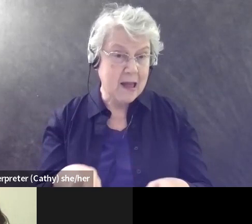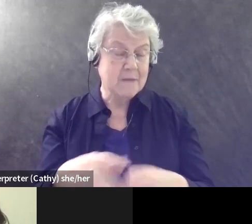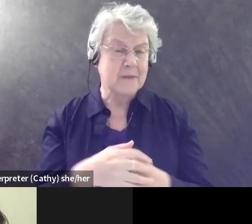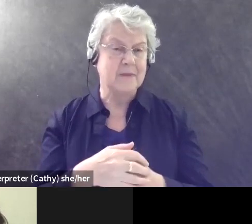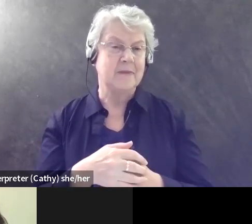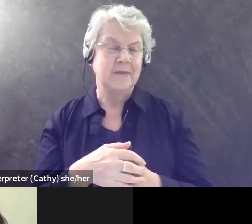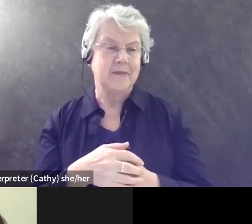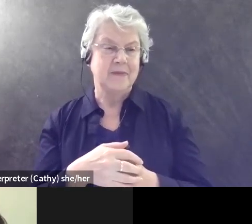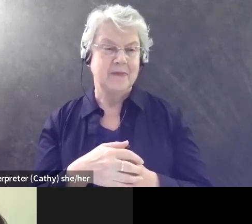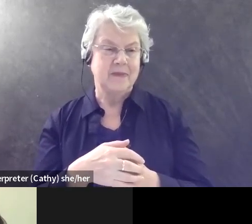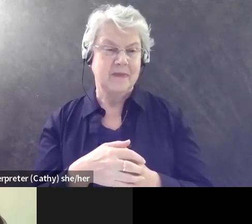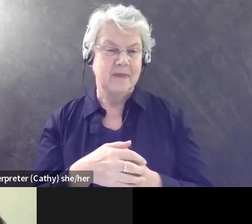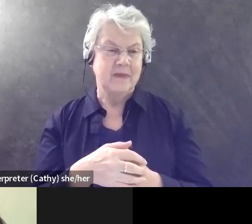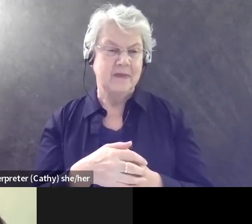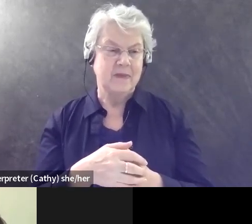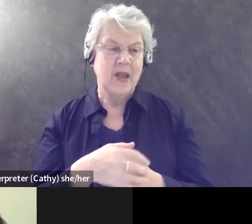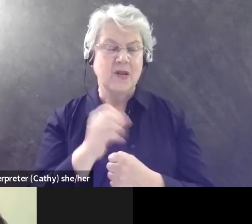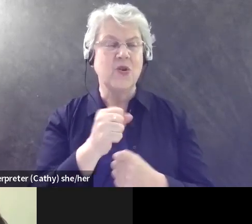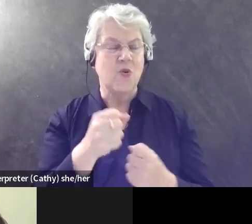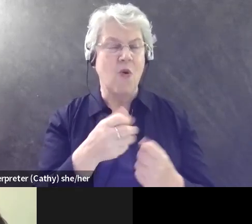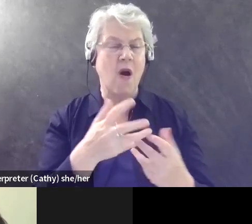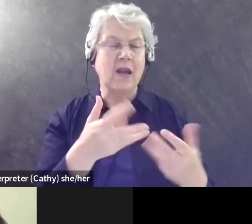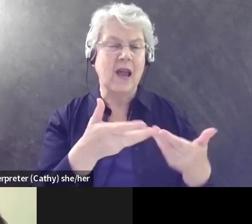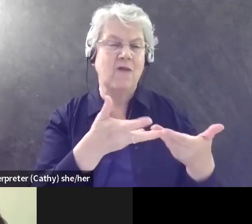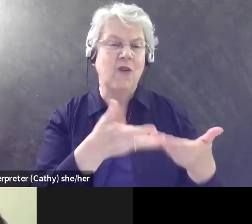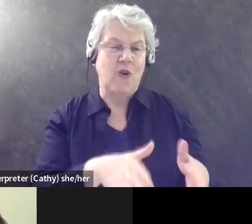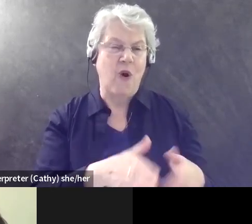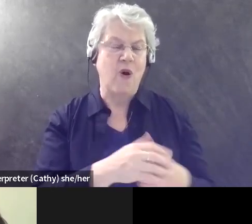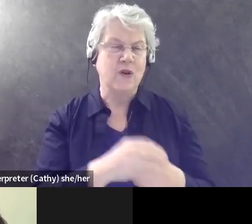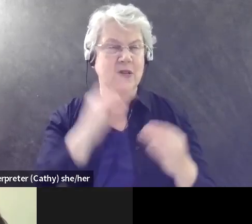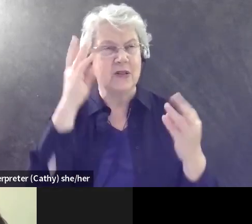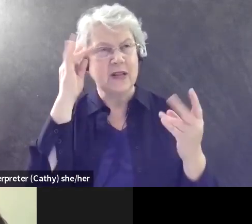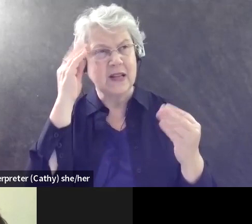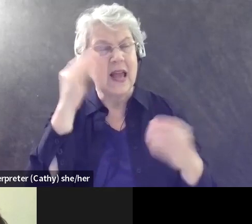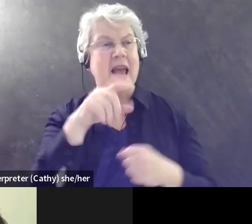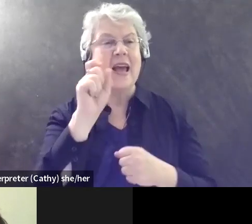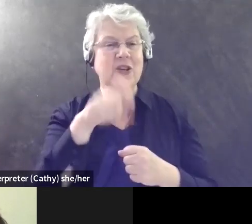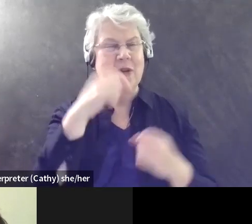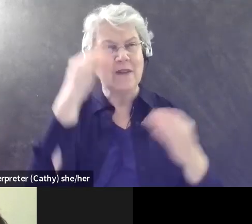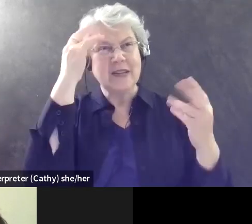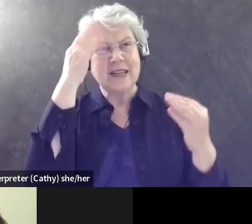So there is a launch, uh, to think through in process.